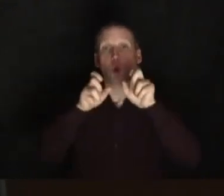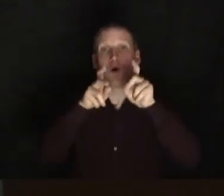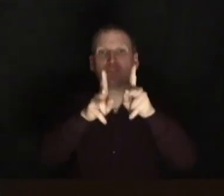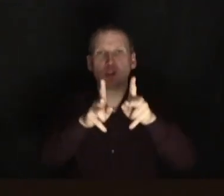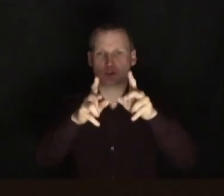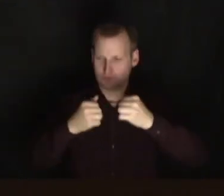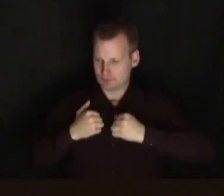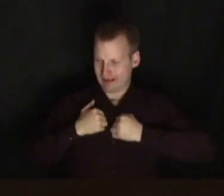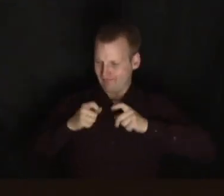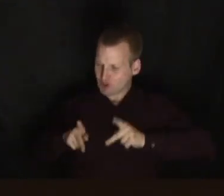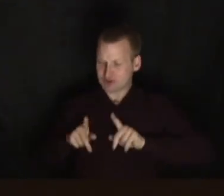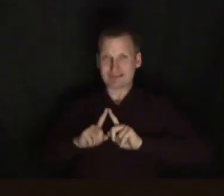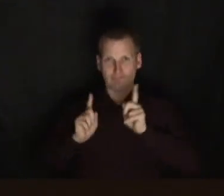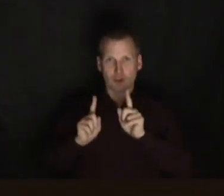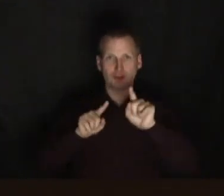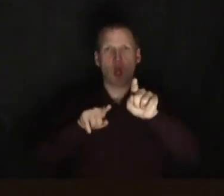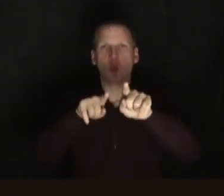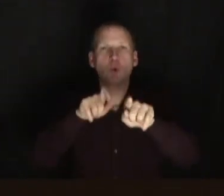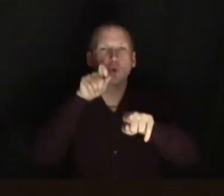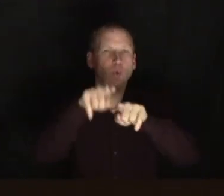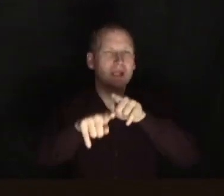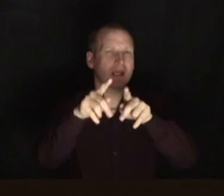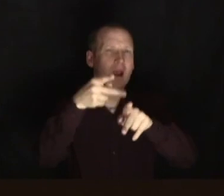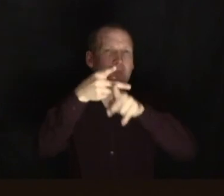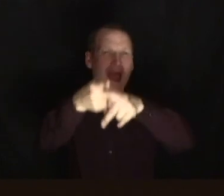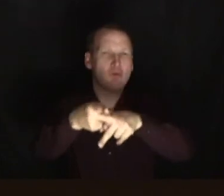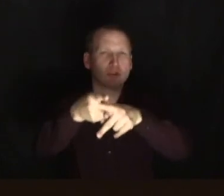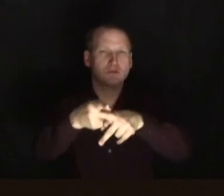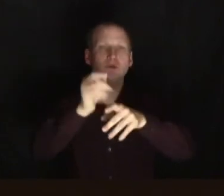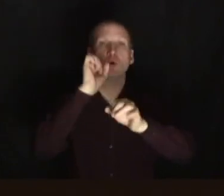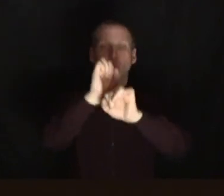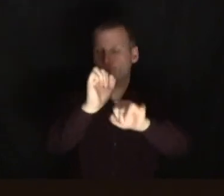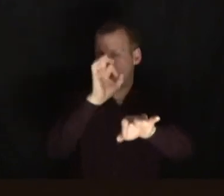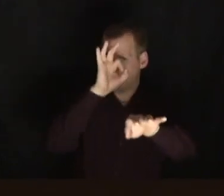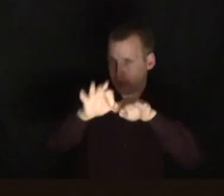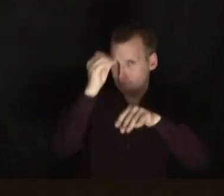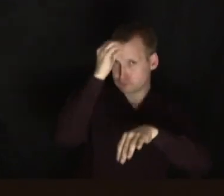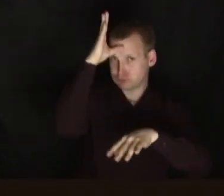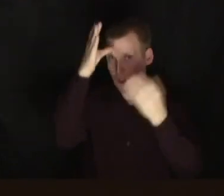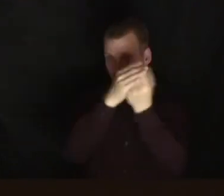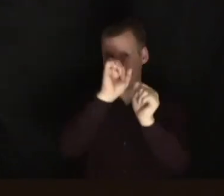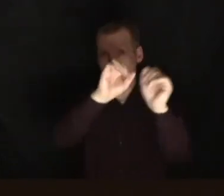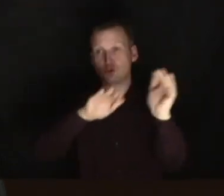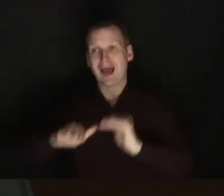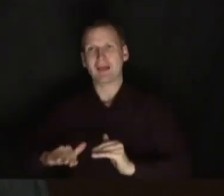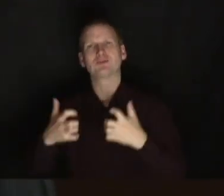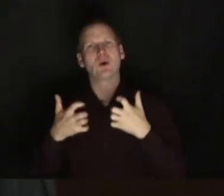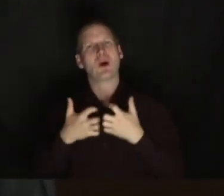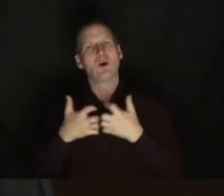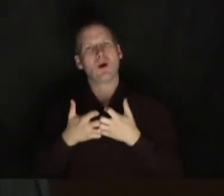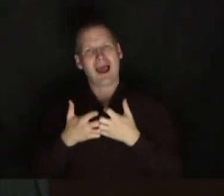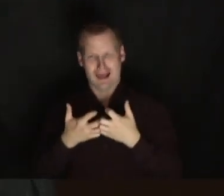different. You are unique parenting your unique child and you are the expert in that child. So have fun.